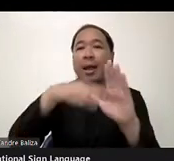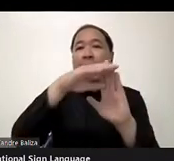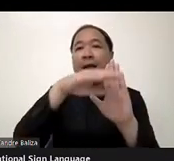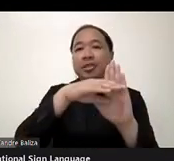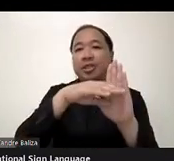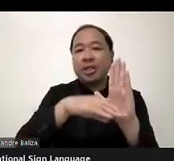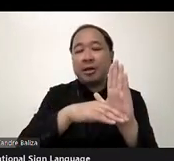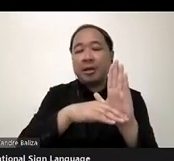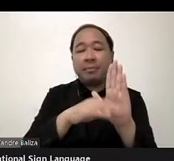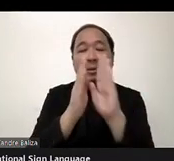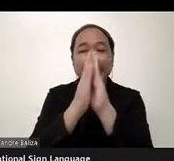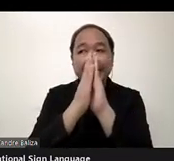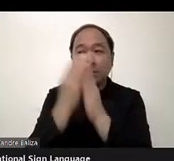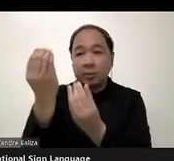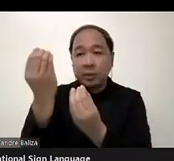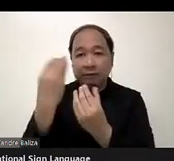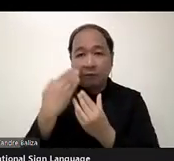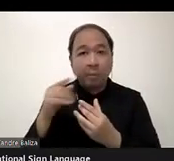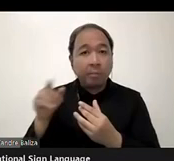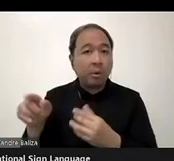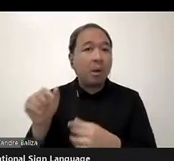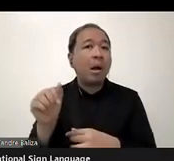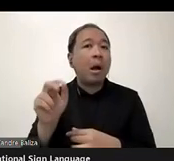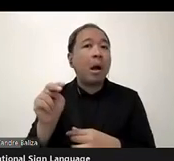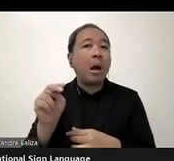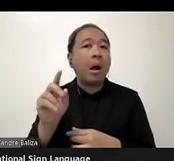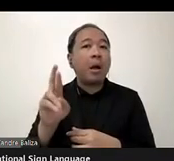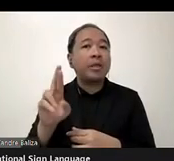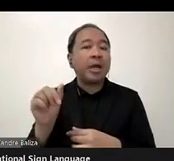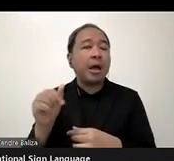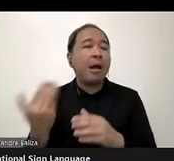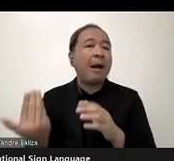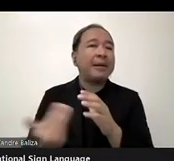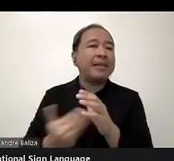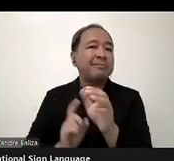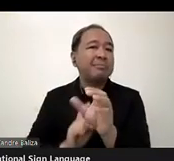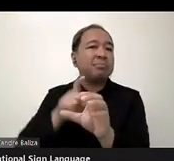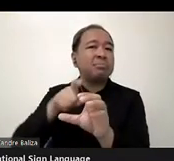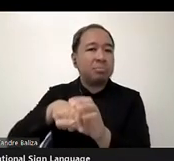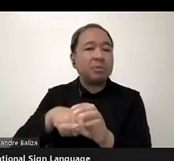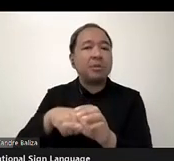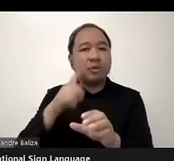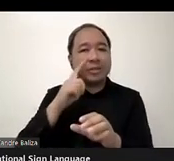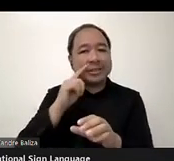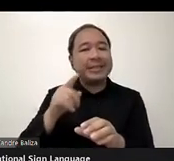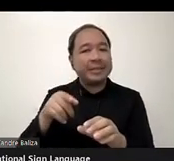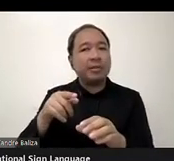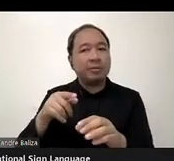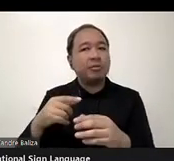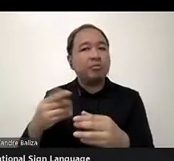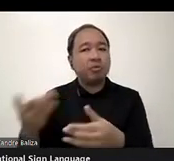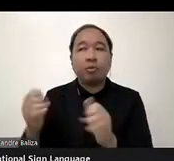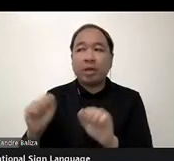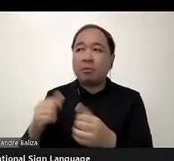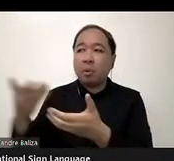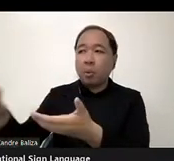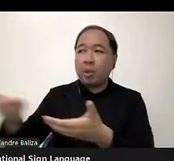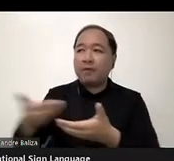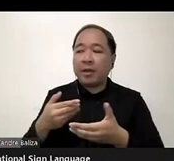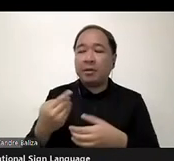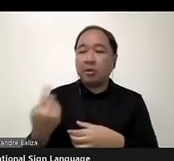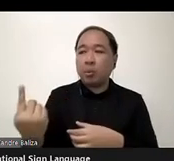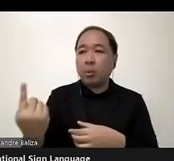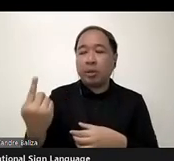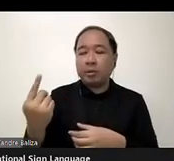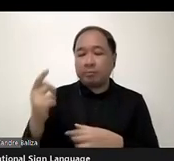know if she comes back online. We will pass the proceeding and, of course, she is one of the respected